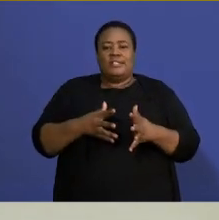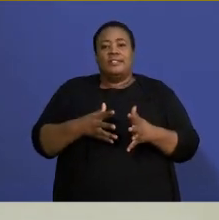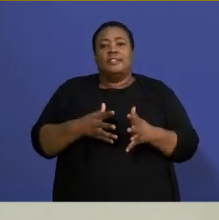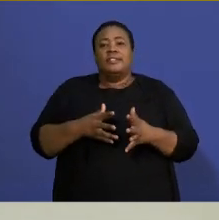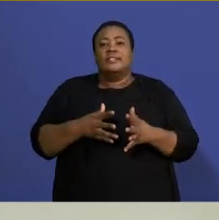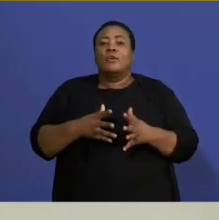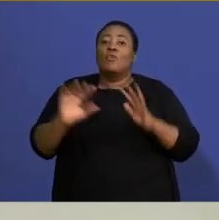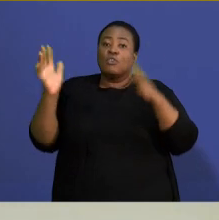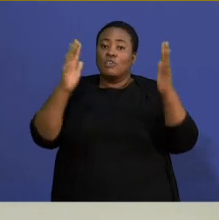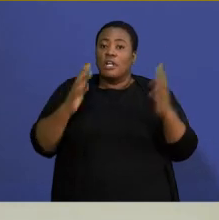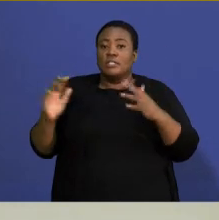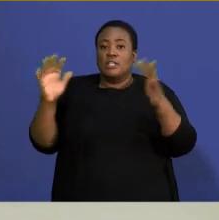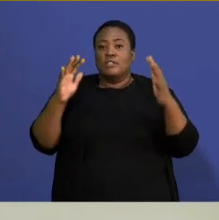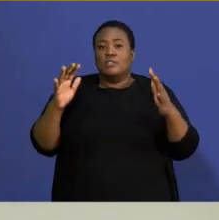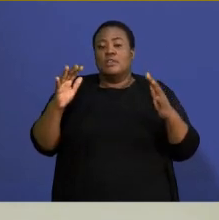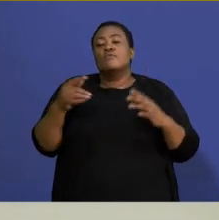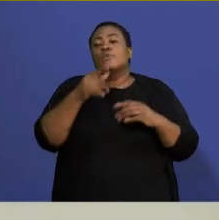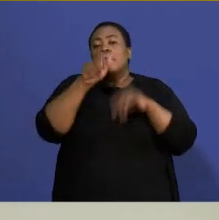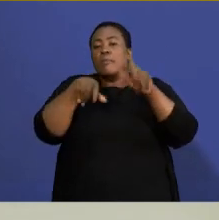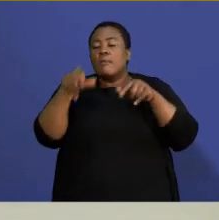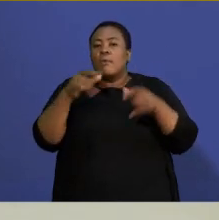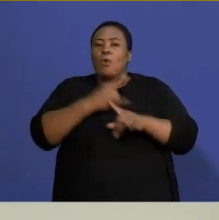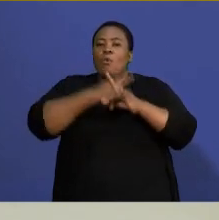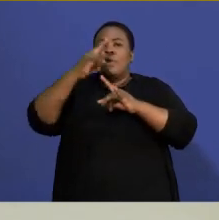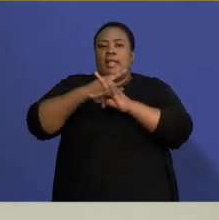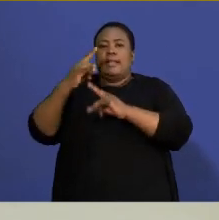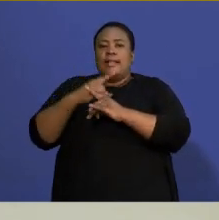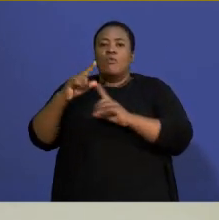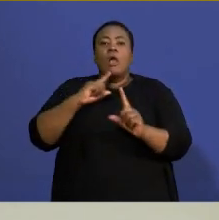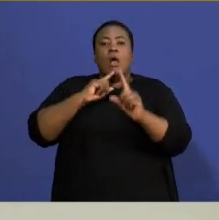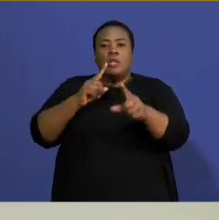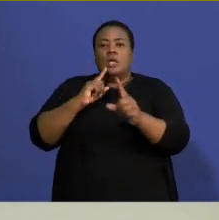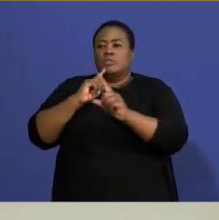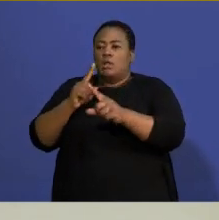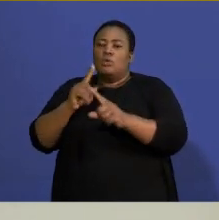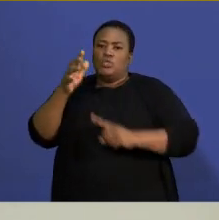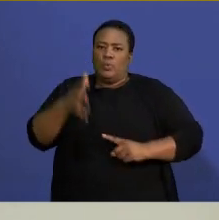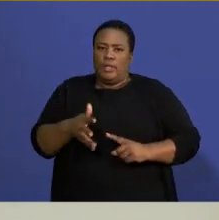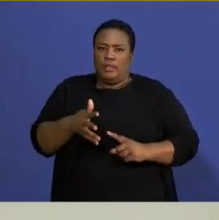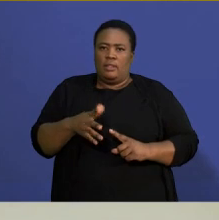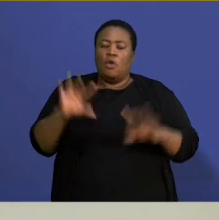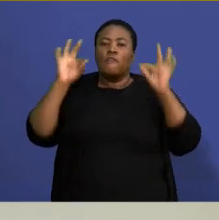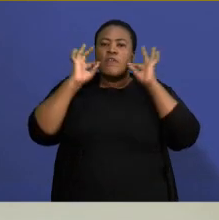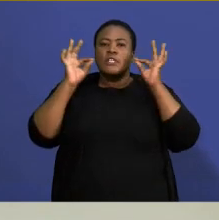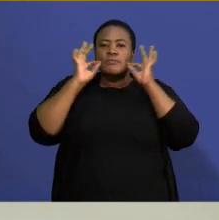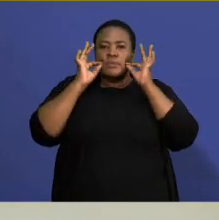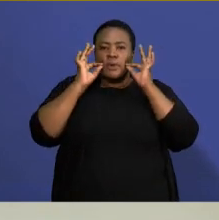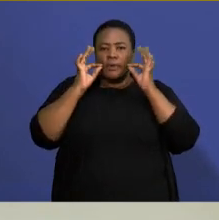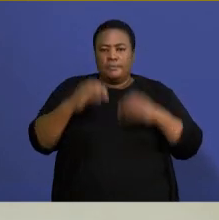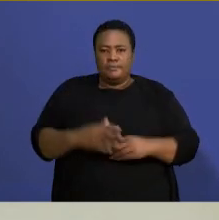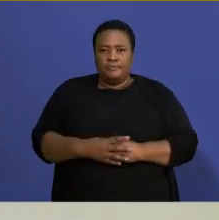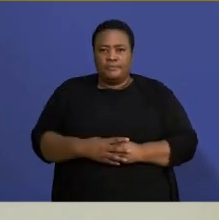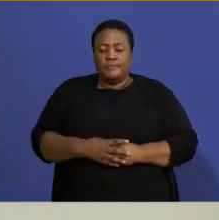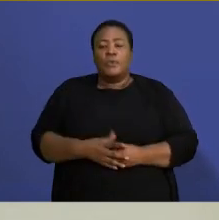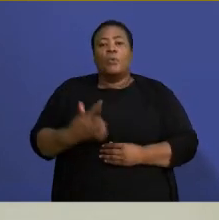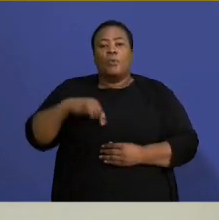congratulations to all of our competition winners who will be announced on the Wozematrix Facebook page after the show. We will